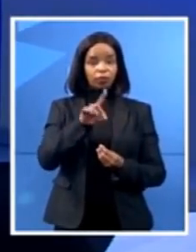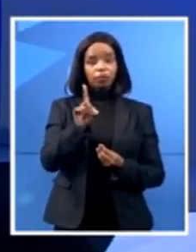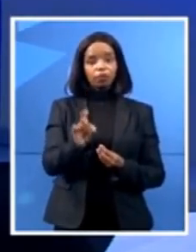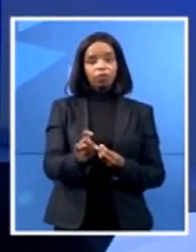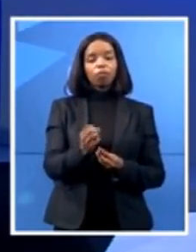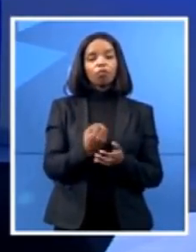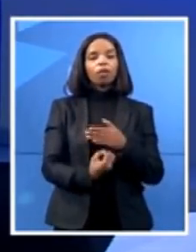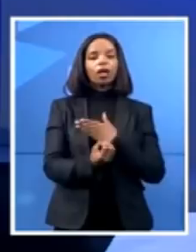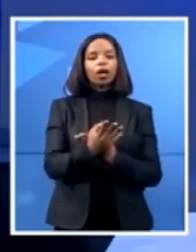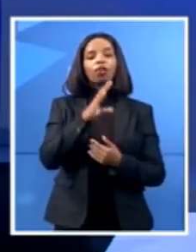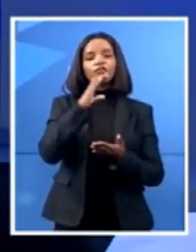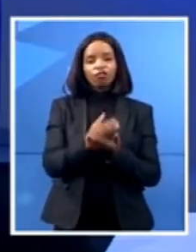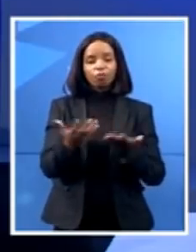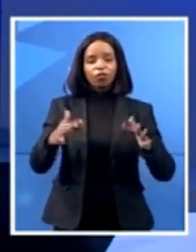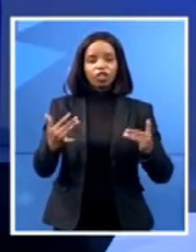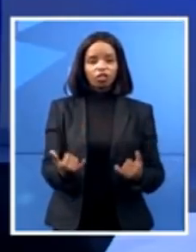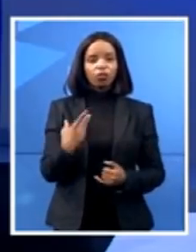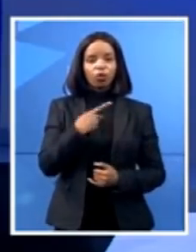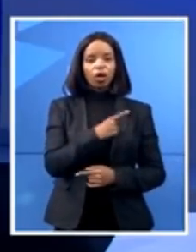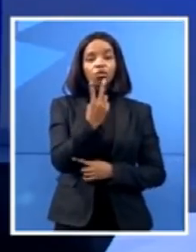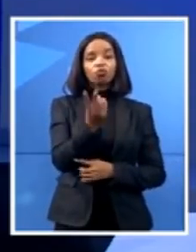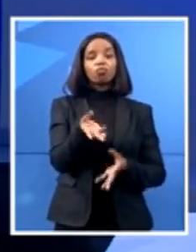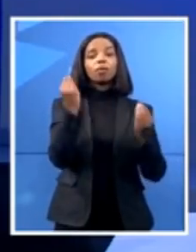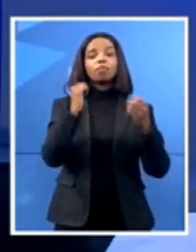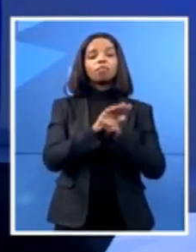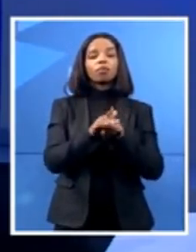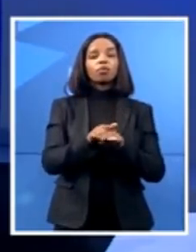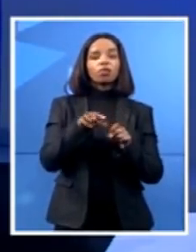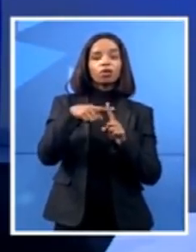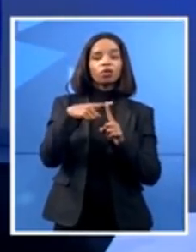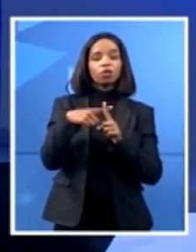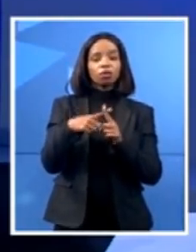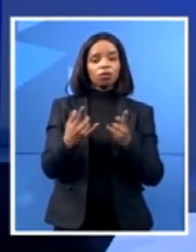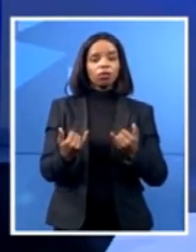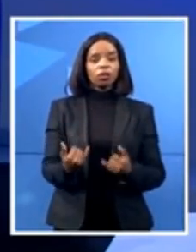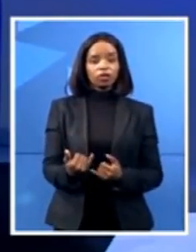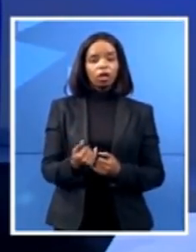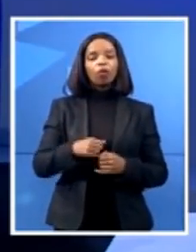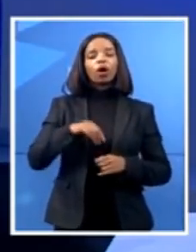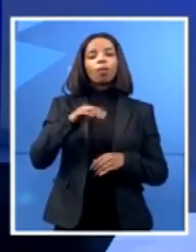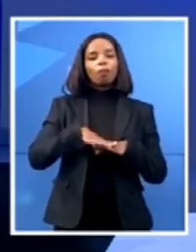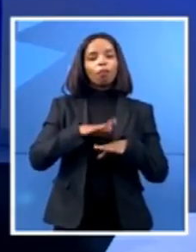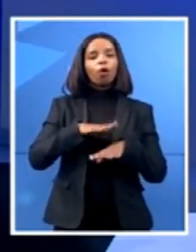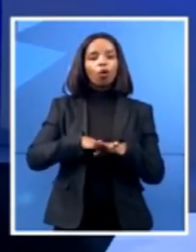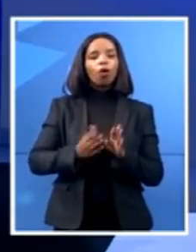bring in Tumelo Matojo. He's standing by to give us an update as to what's happening there. Hey Tumelo, what are you witnessing there?